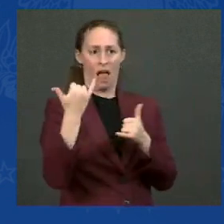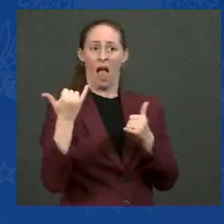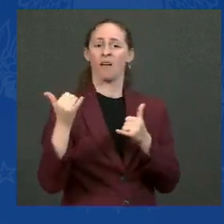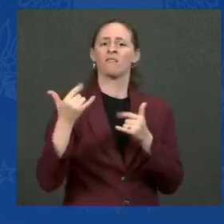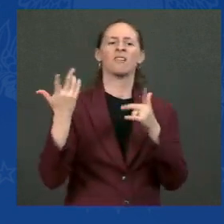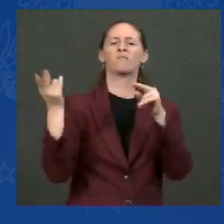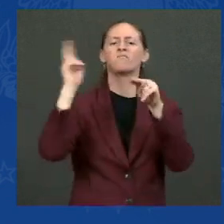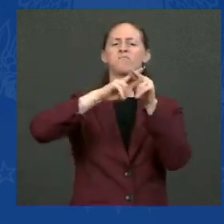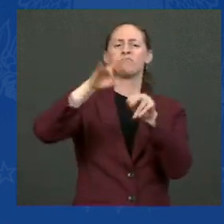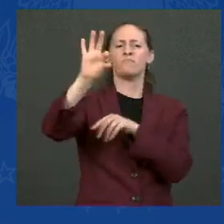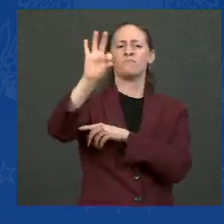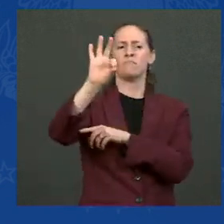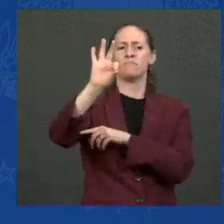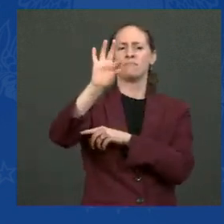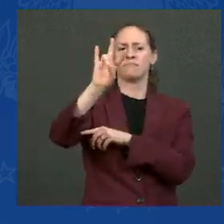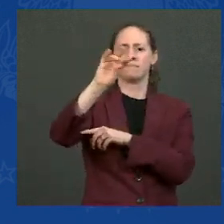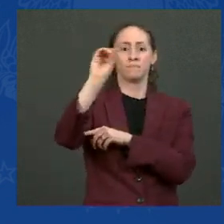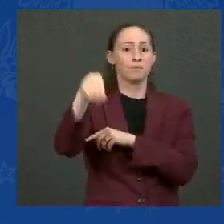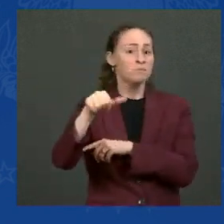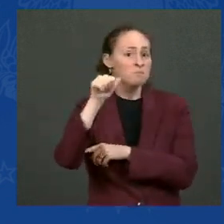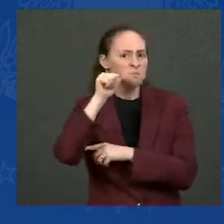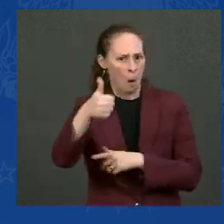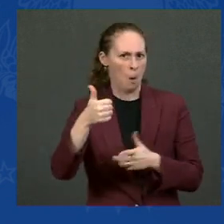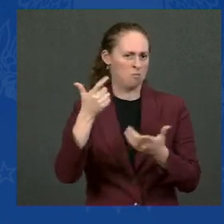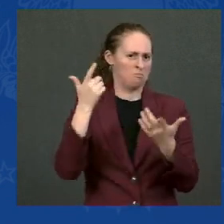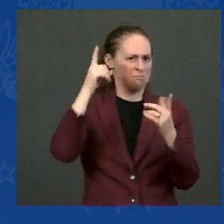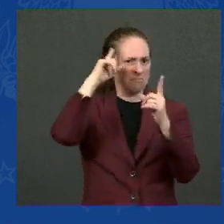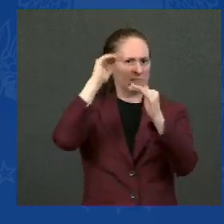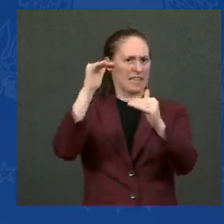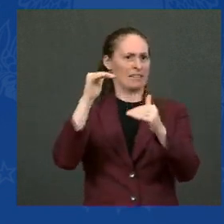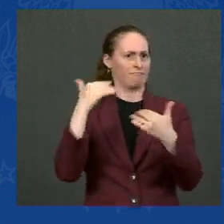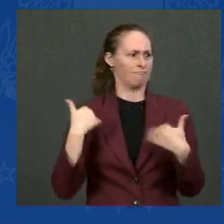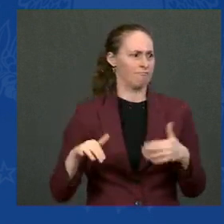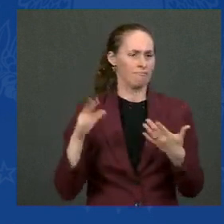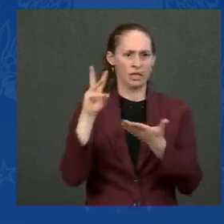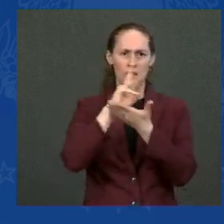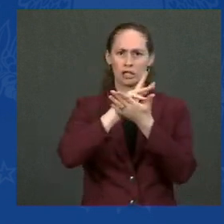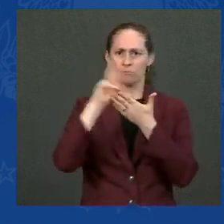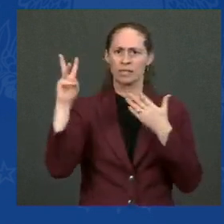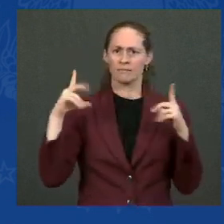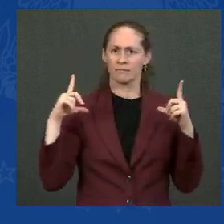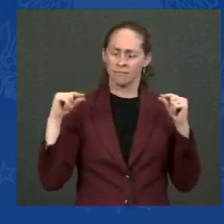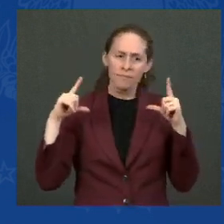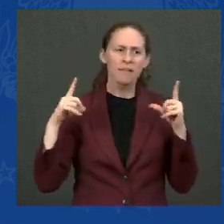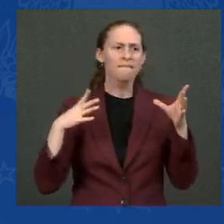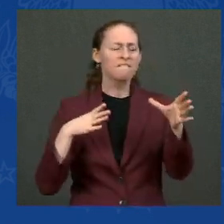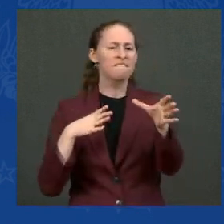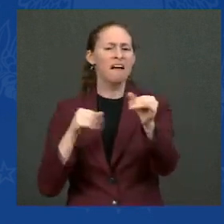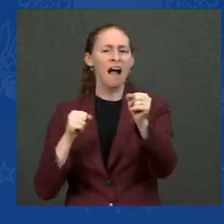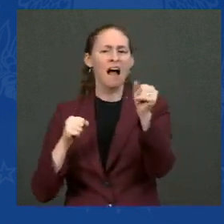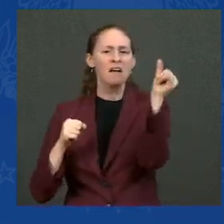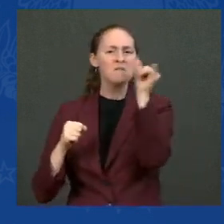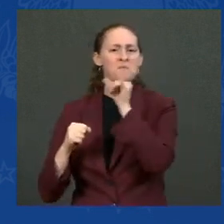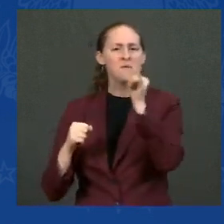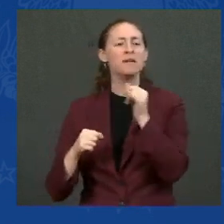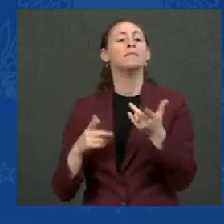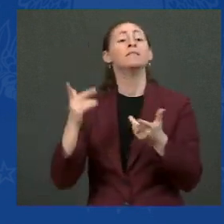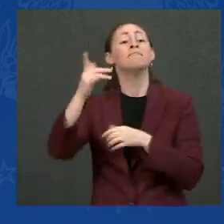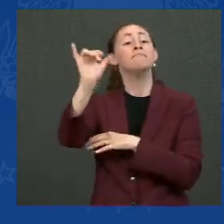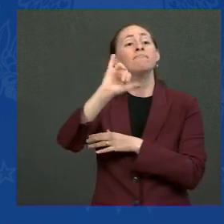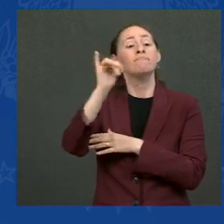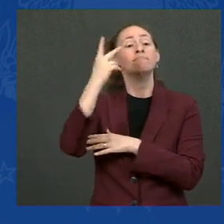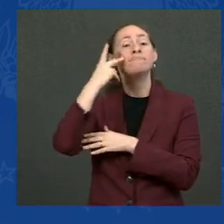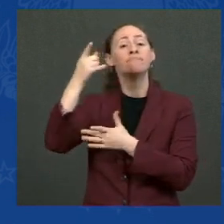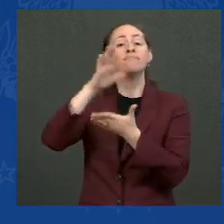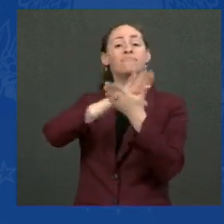tomorrow. Vaccination is just six weeks into this vaccination requirement. That's how quickly it's moved. We're also seeing this at colleges and